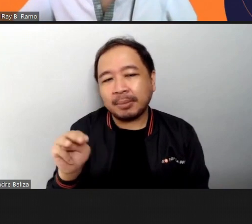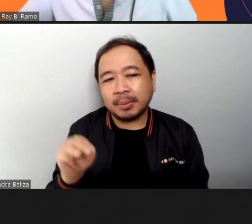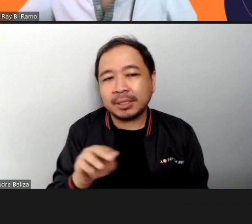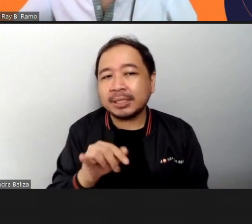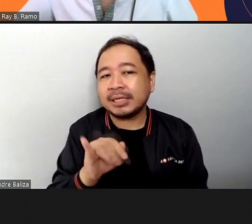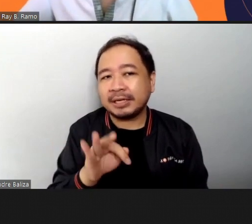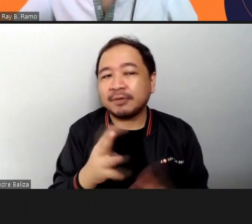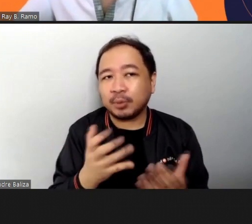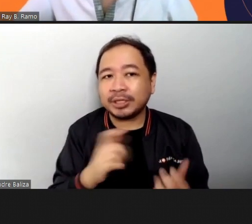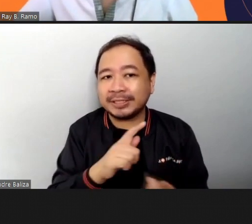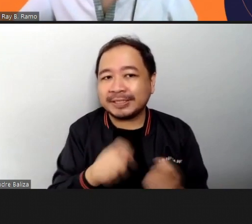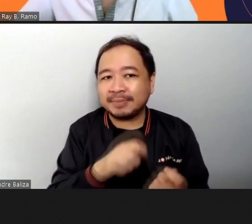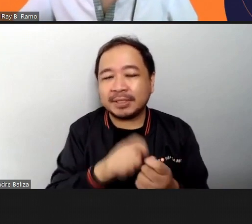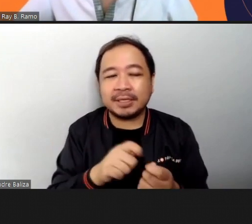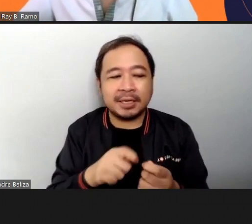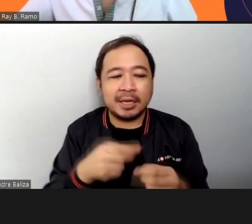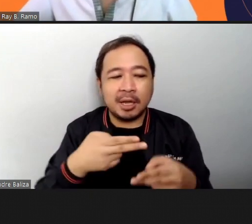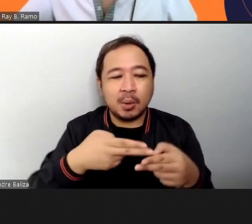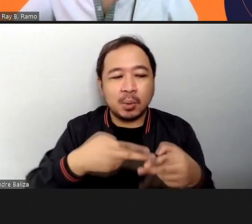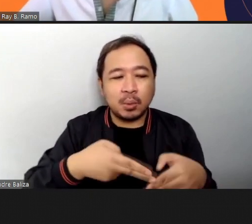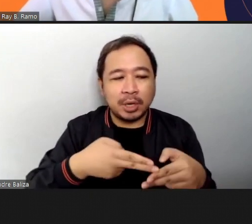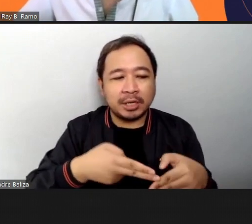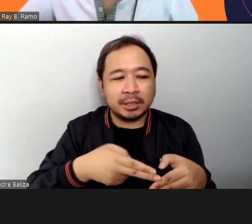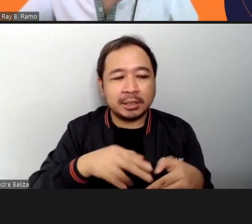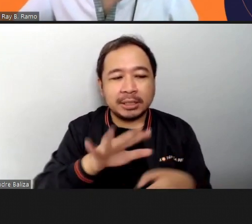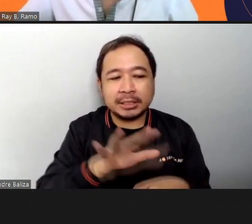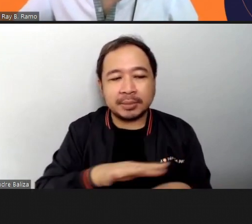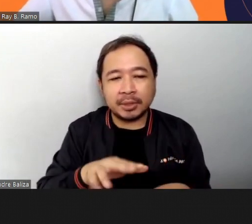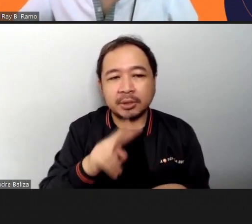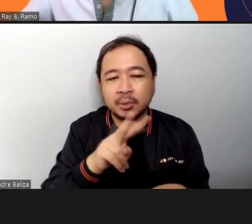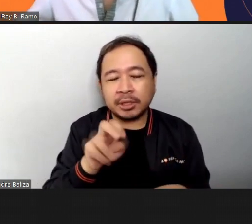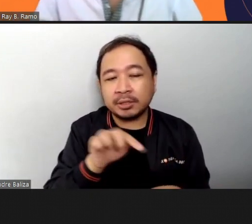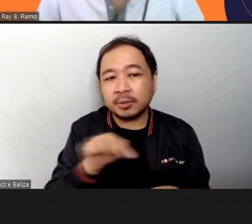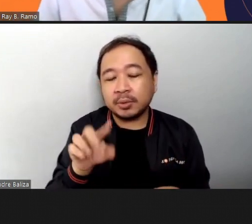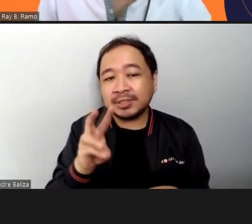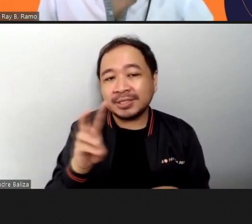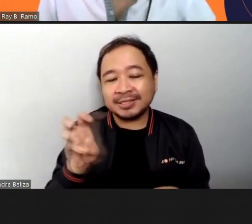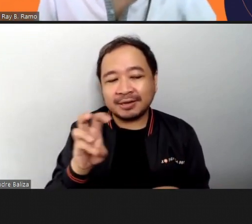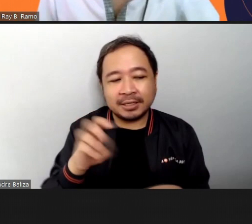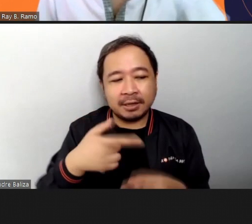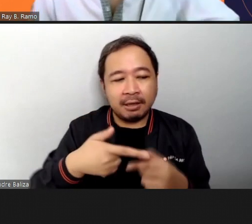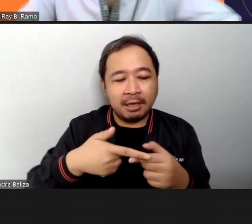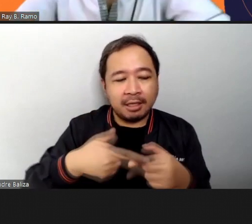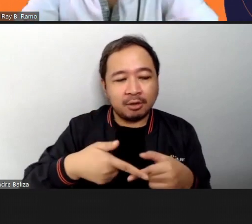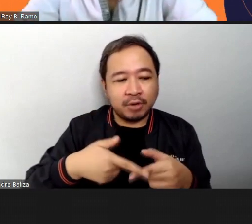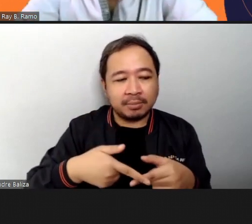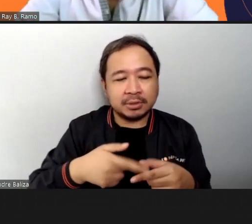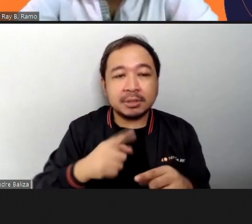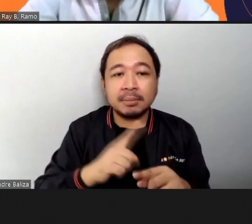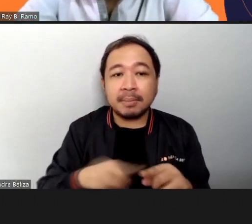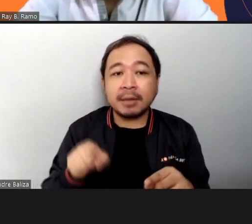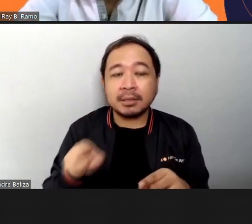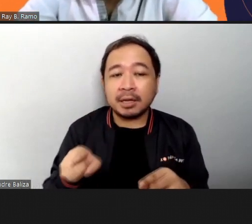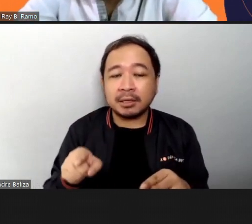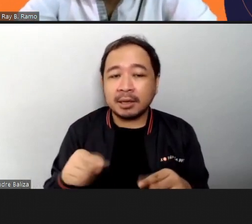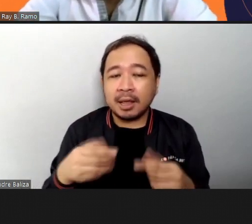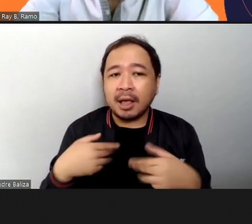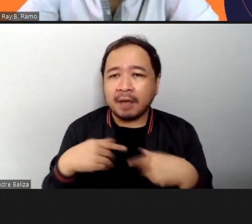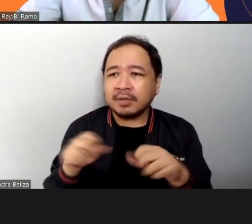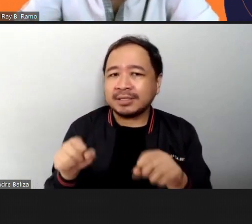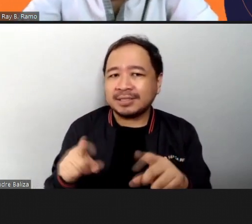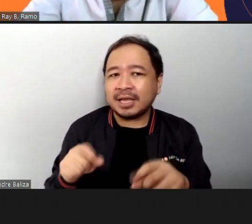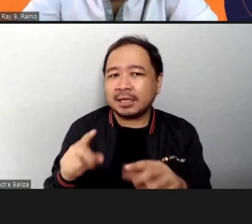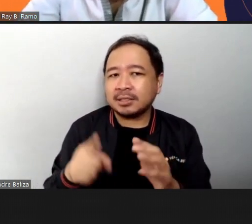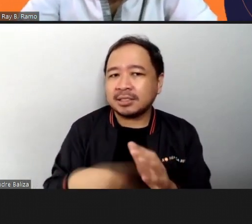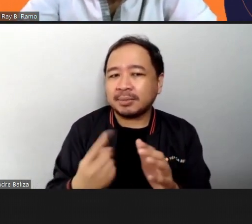be specific yung weight nyan usually is around 200 to 600 grams pero there are commercially available ropes na umaabot po